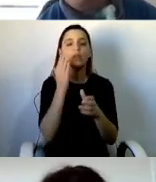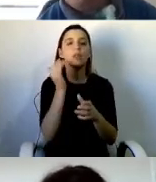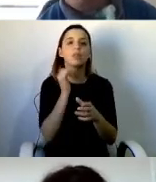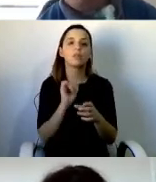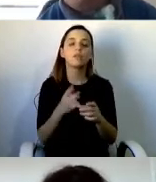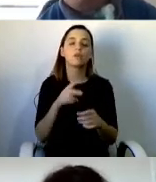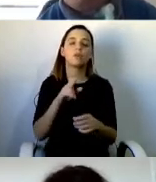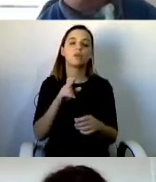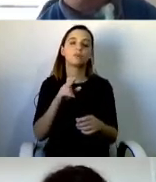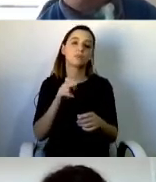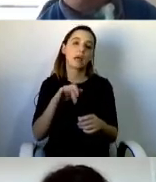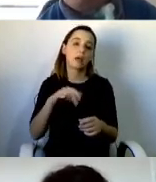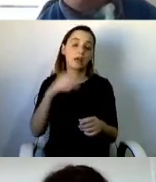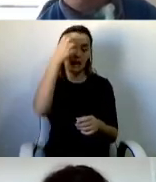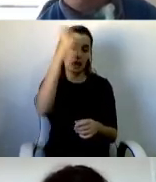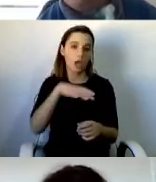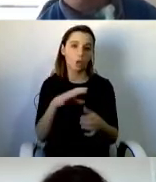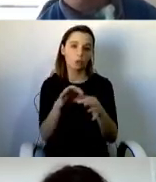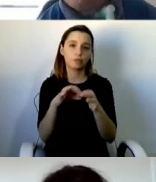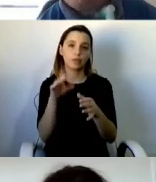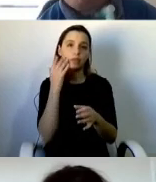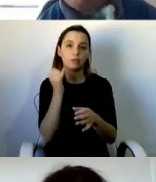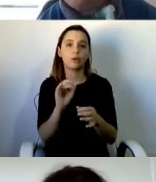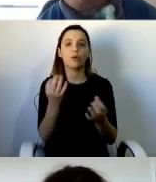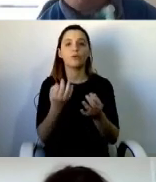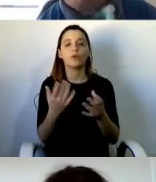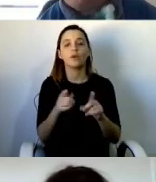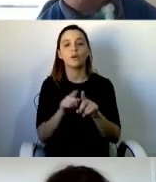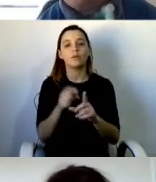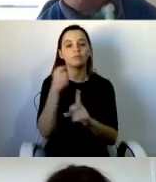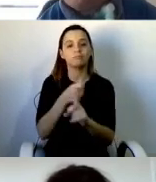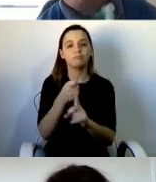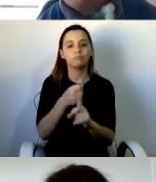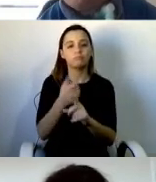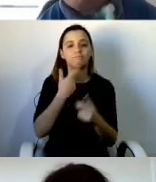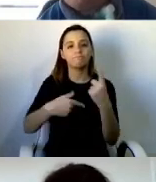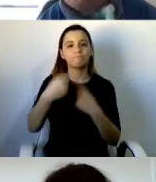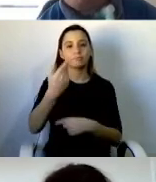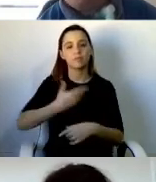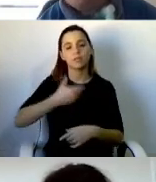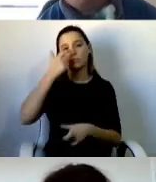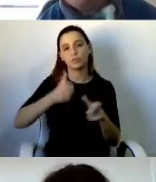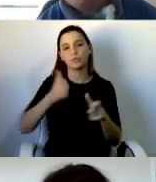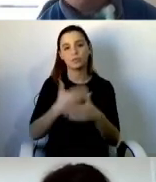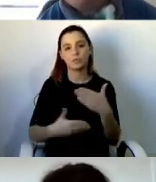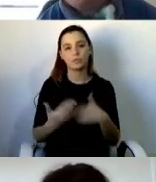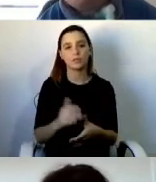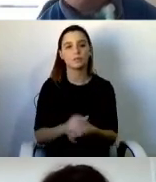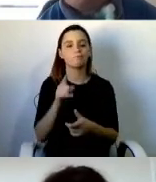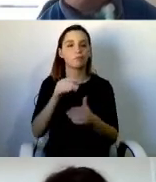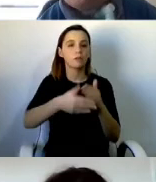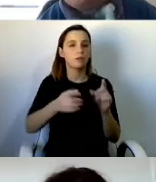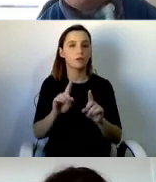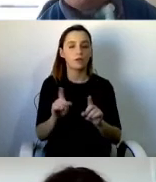Disabilities. This has not happened. When the United Nations Special Rapporteur visited